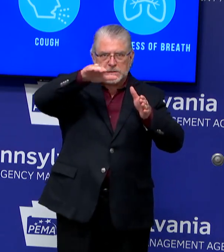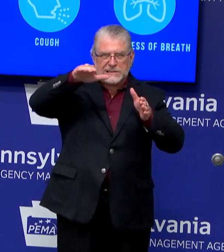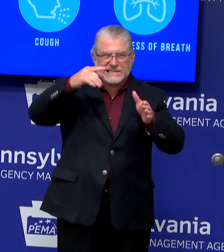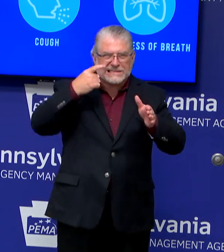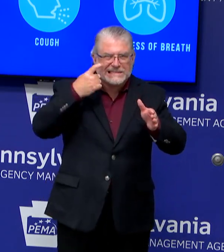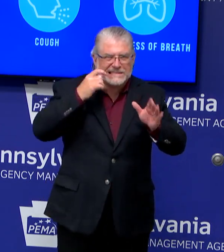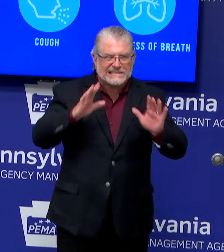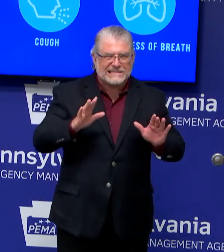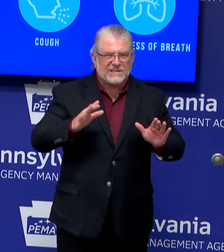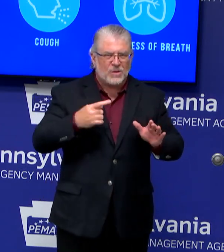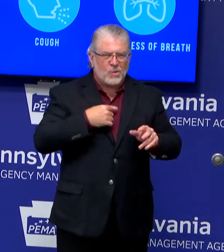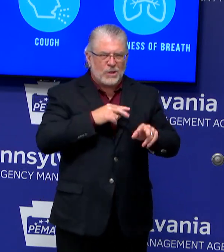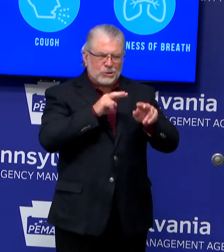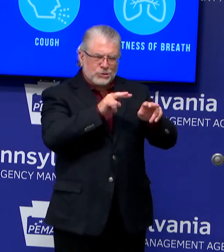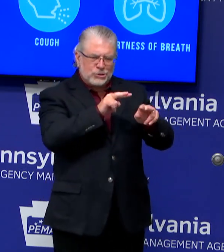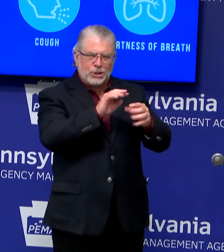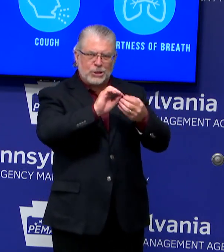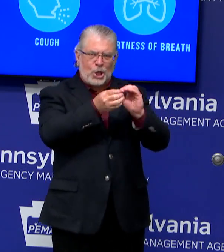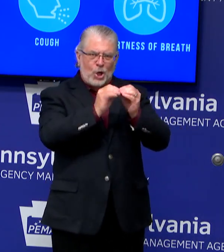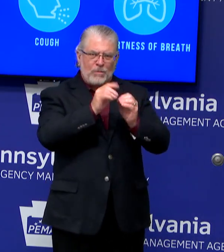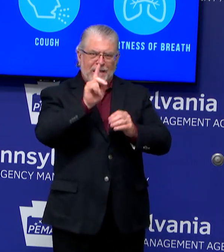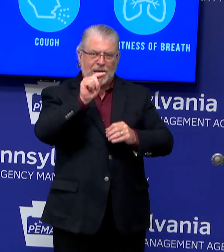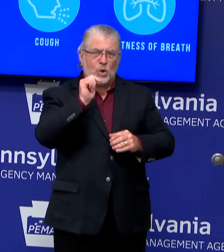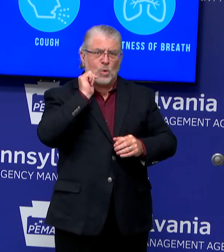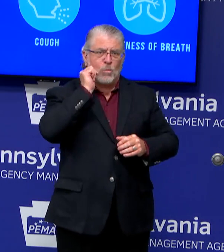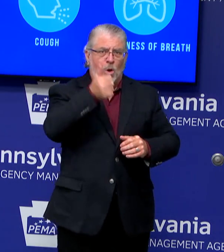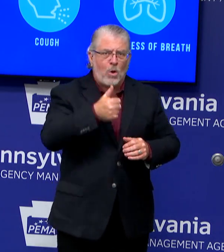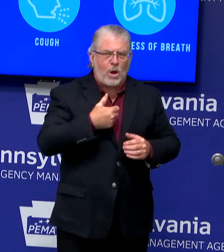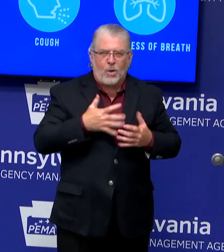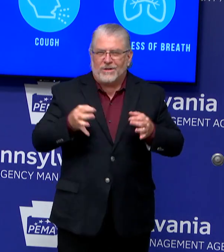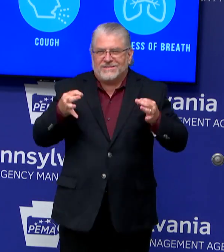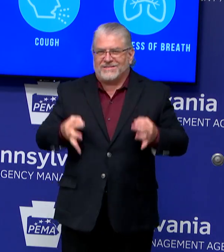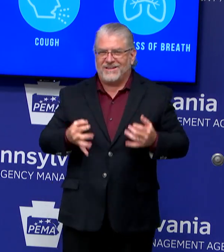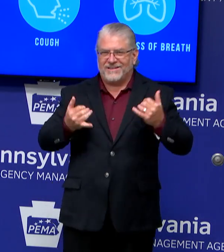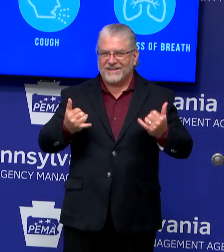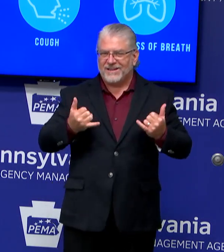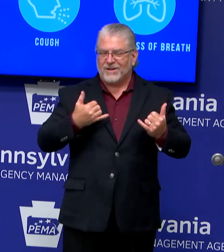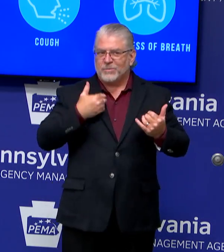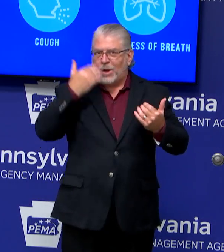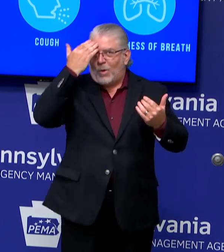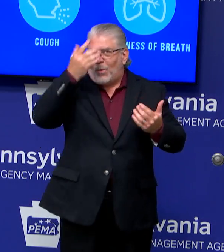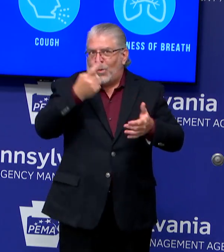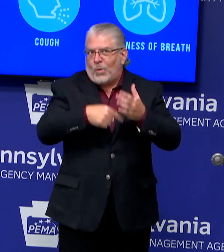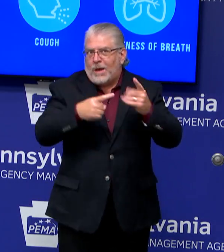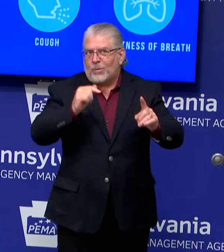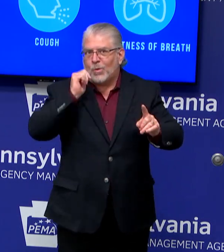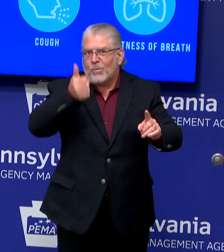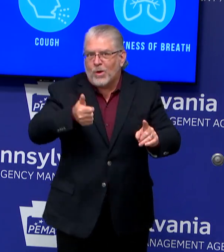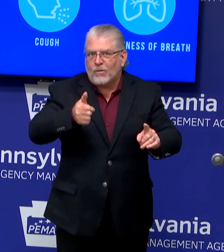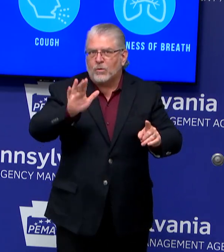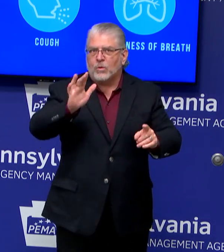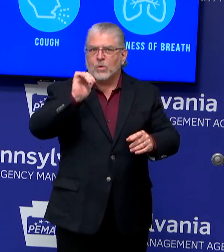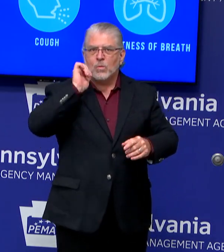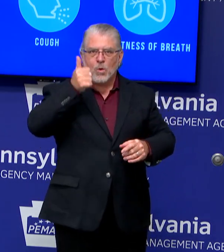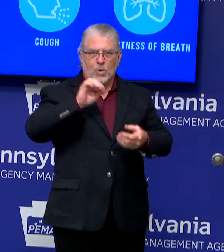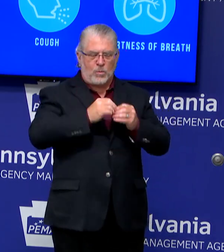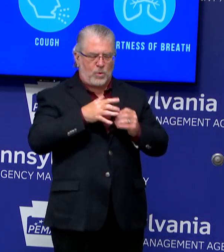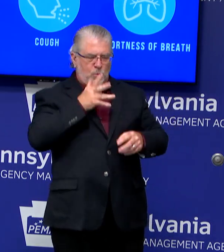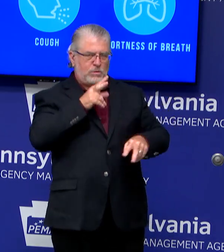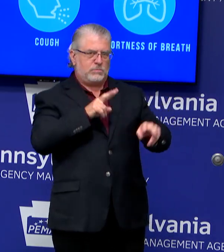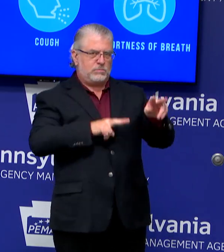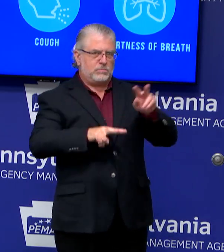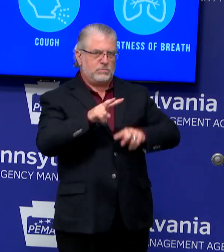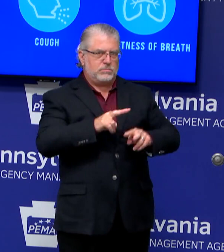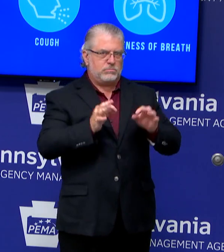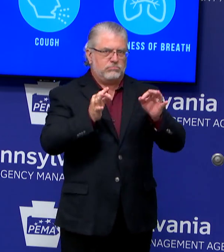data tomorrow. So I don't want to predetermine what the data will say, and the data tomorrow will inform our recommendations to the governor for